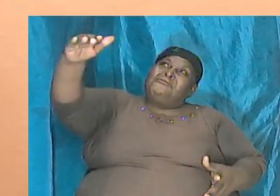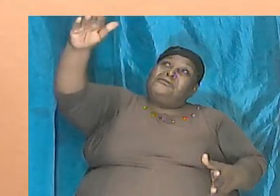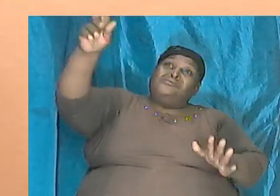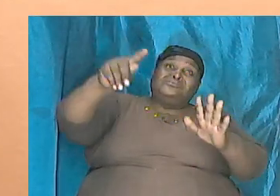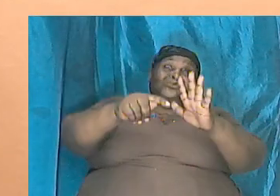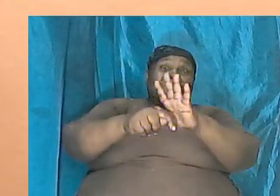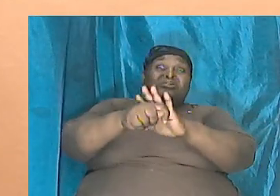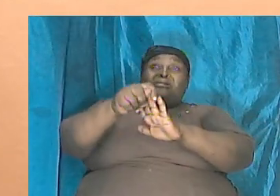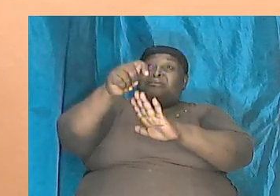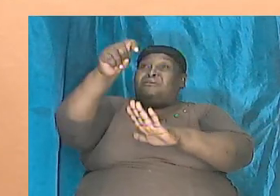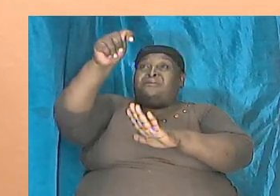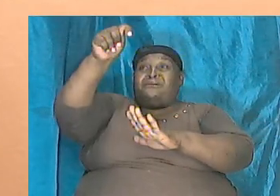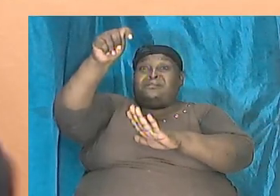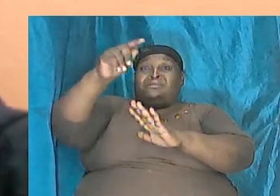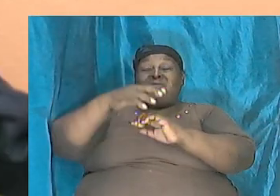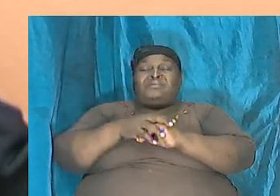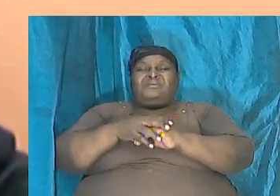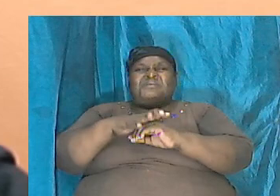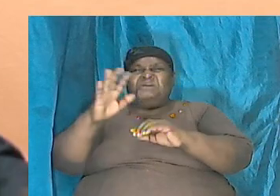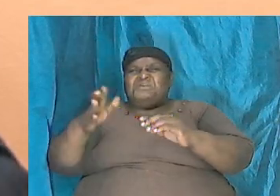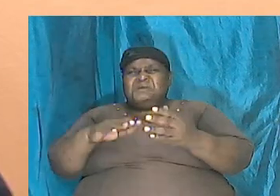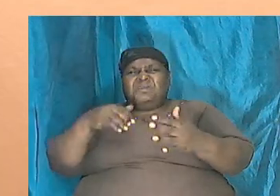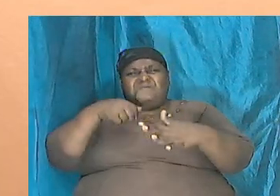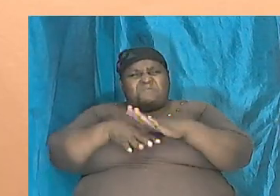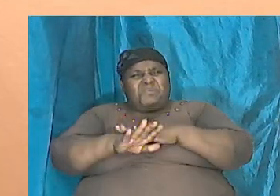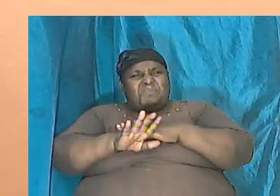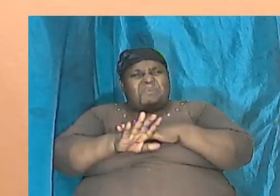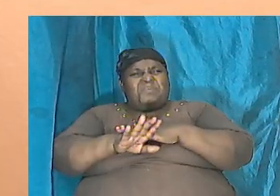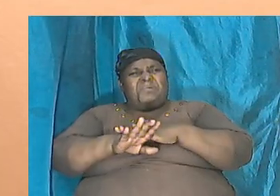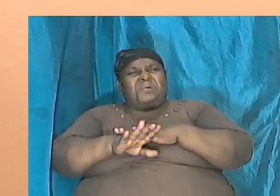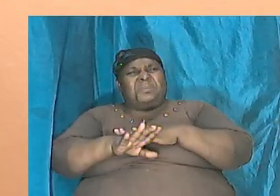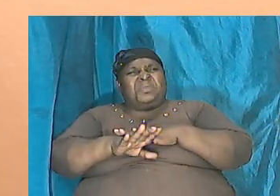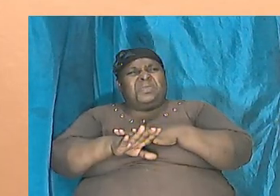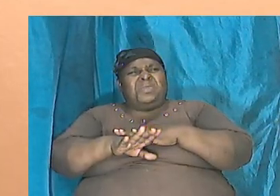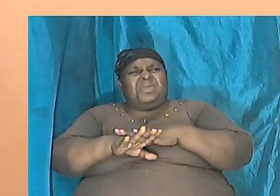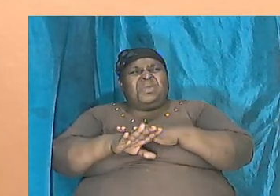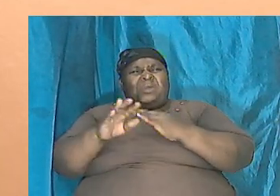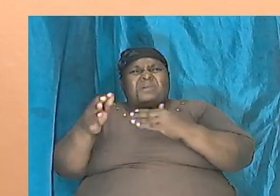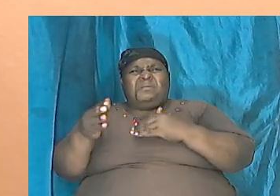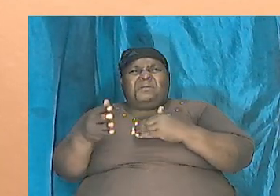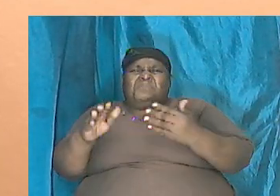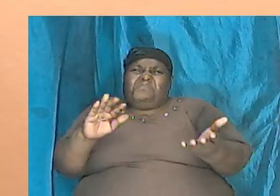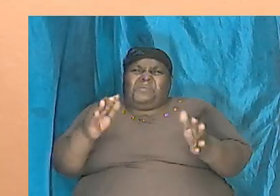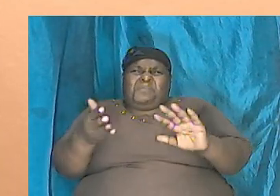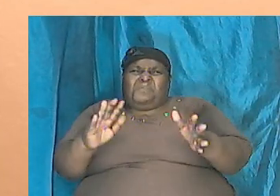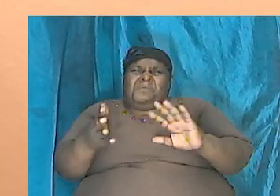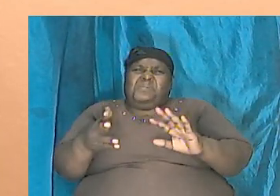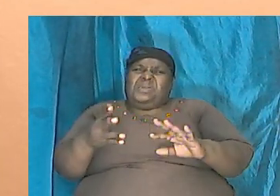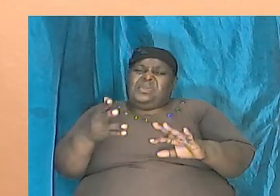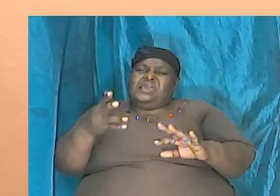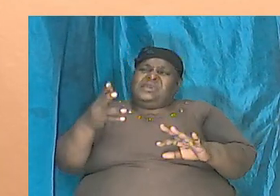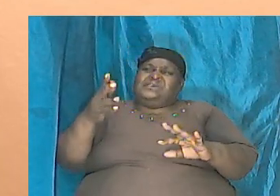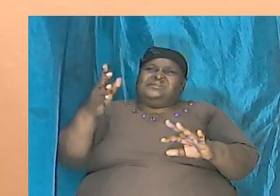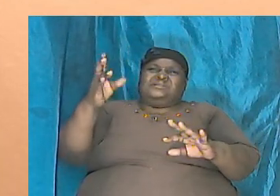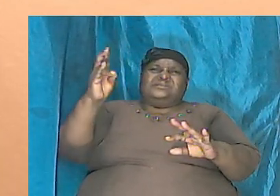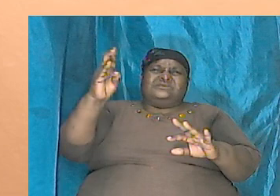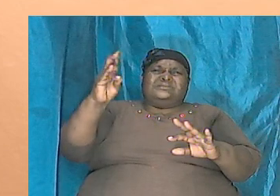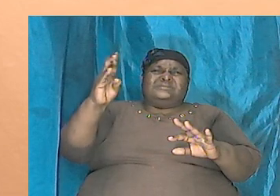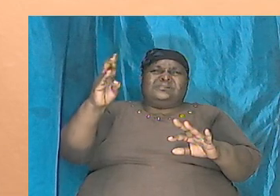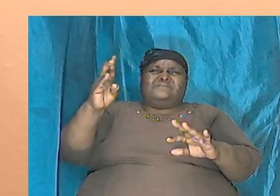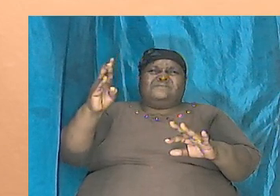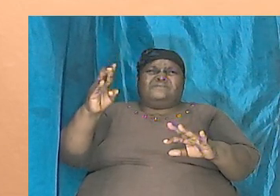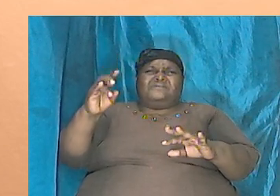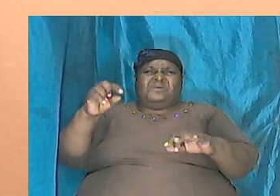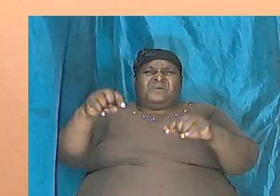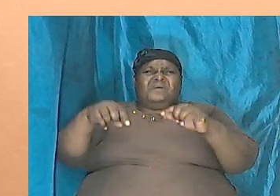weren't born and then became 7 feet 9 in 24